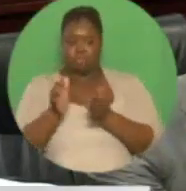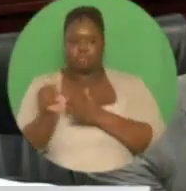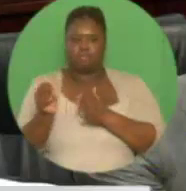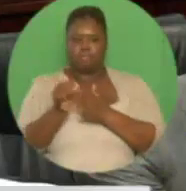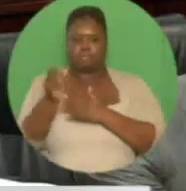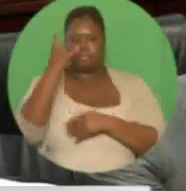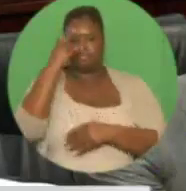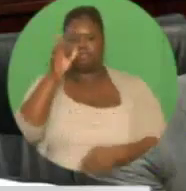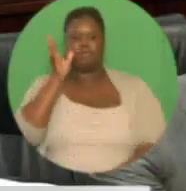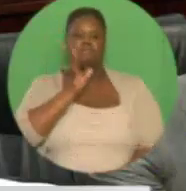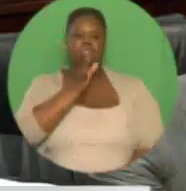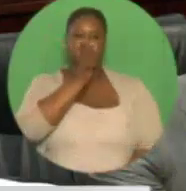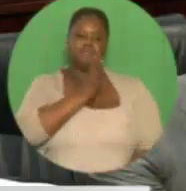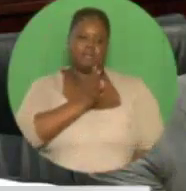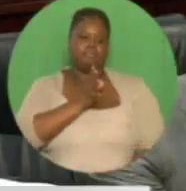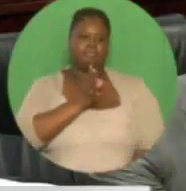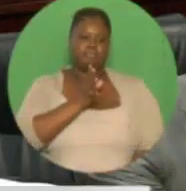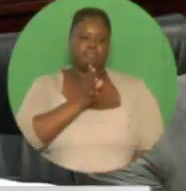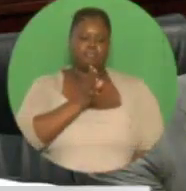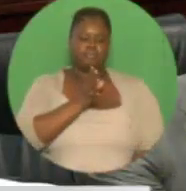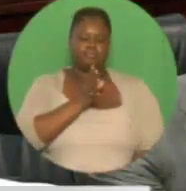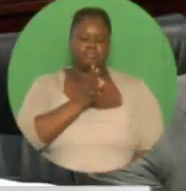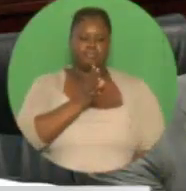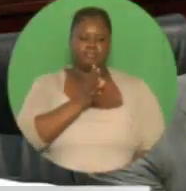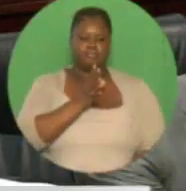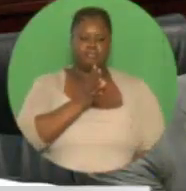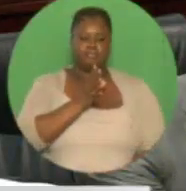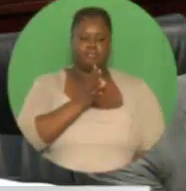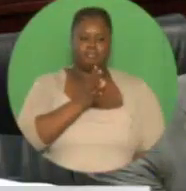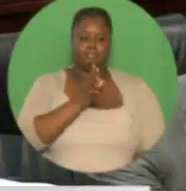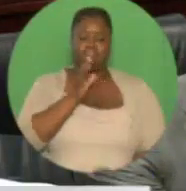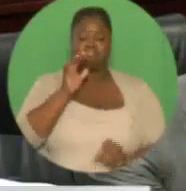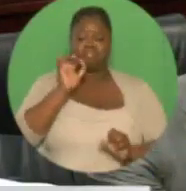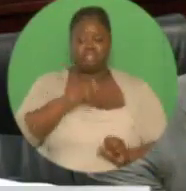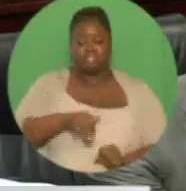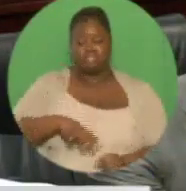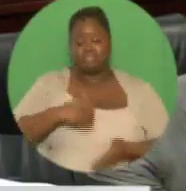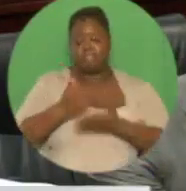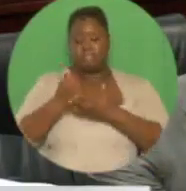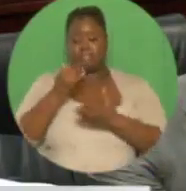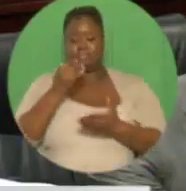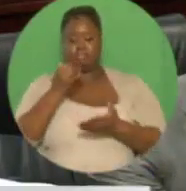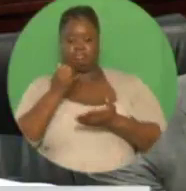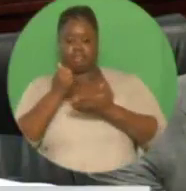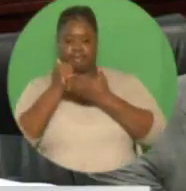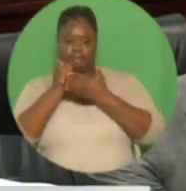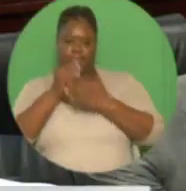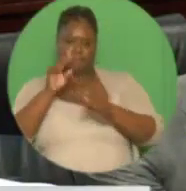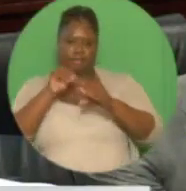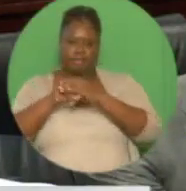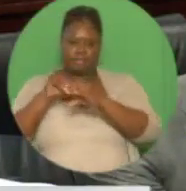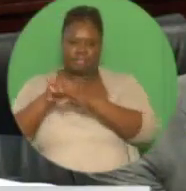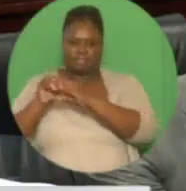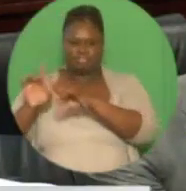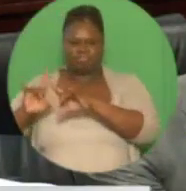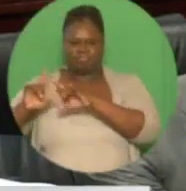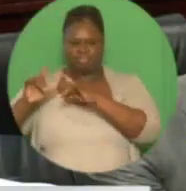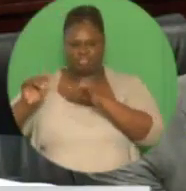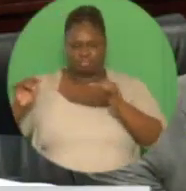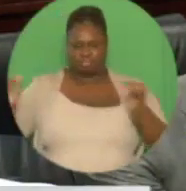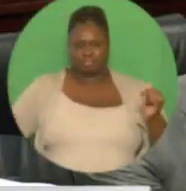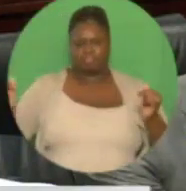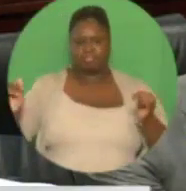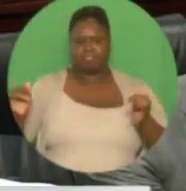agricultural producers with investment opportunities in a range of activities, including modern farming technology,